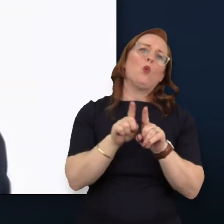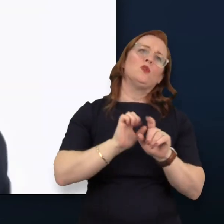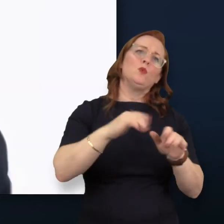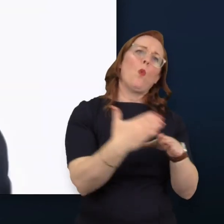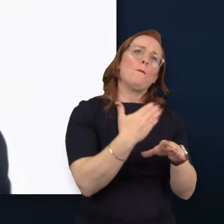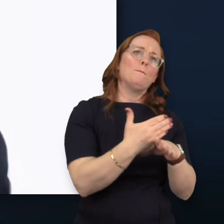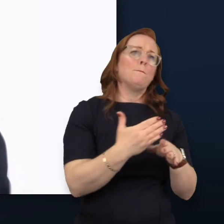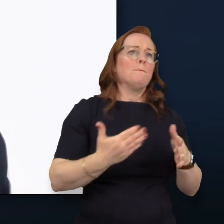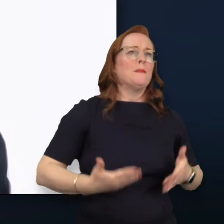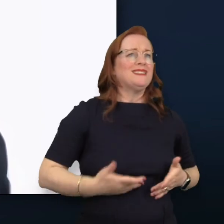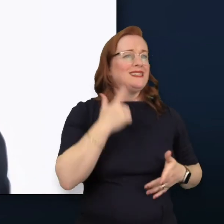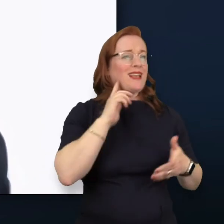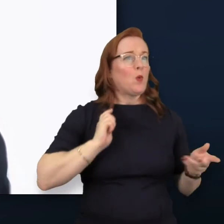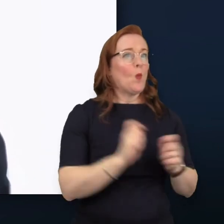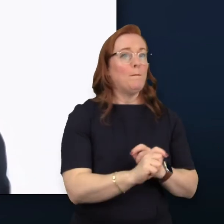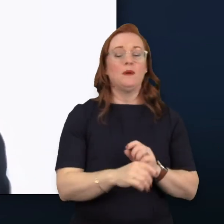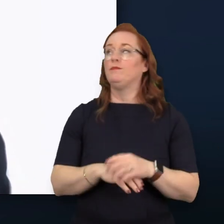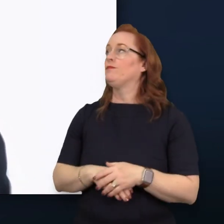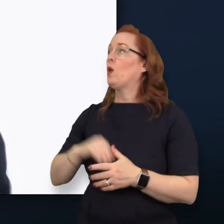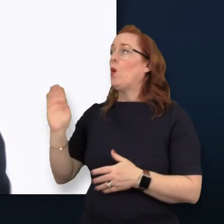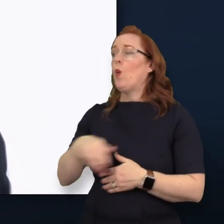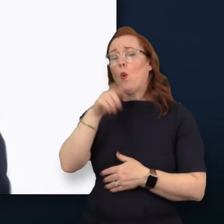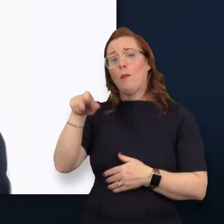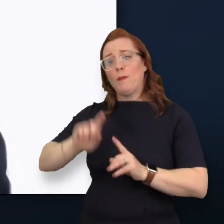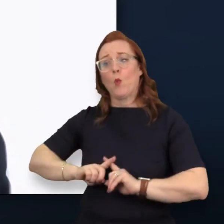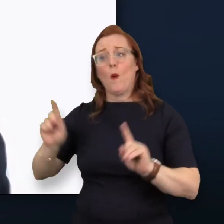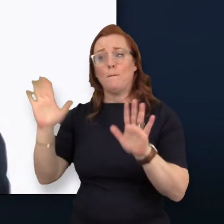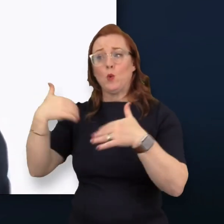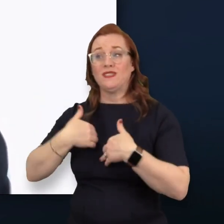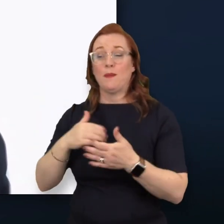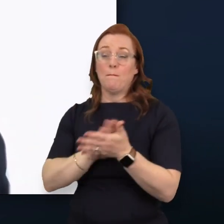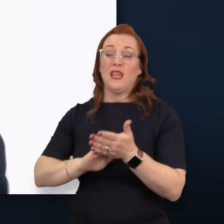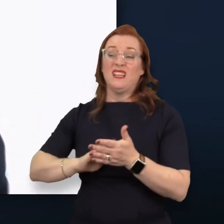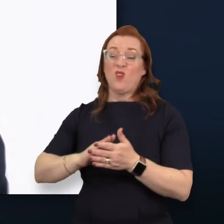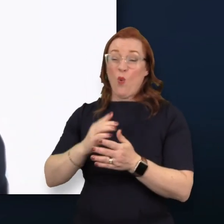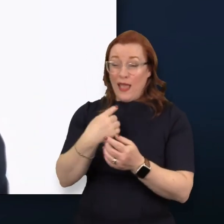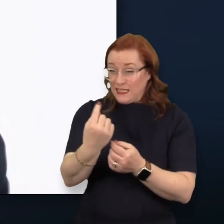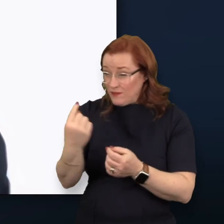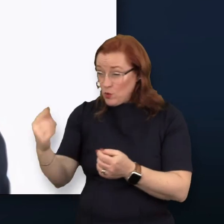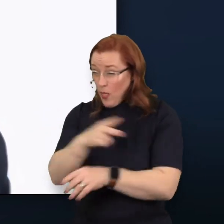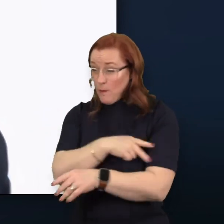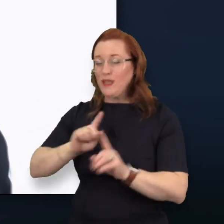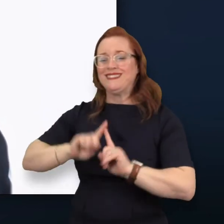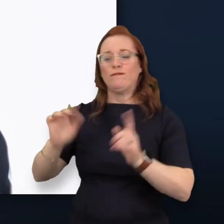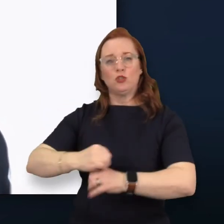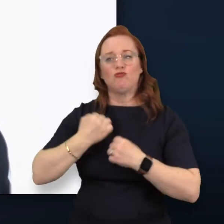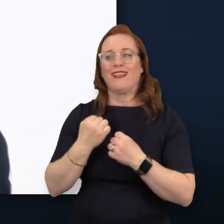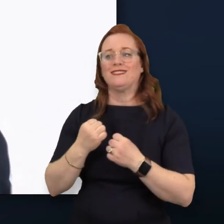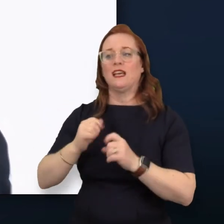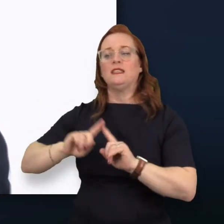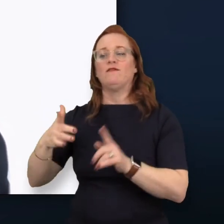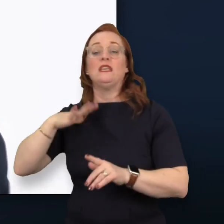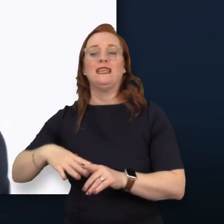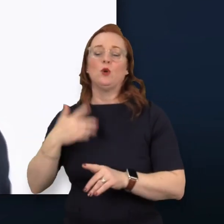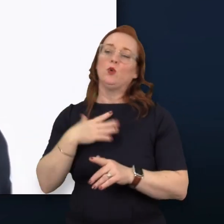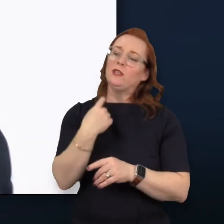agile. Every autistic person is different. Every every employee will have different strengths and needs. It's about getting to know